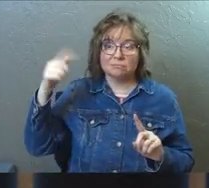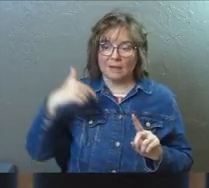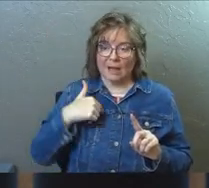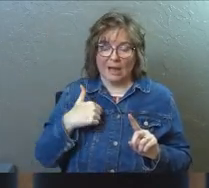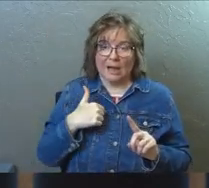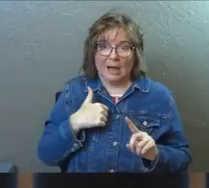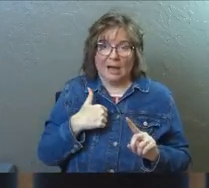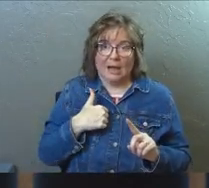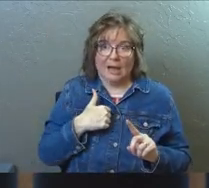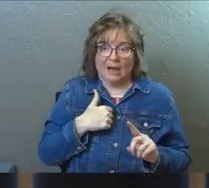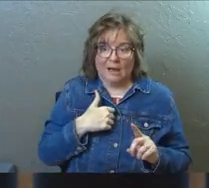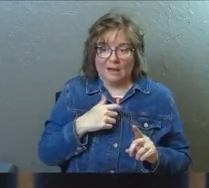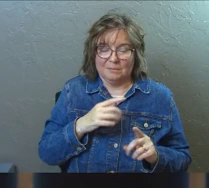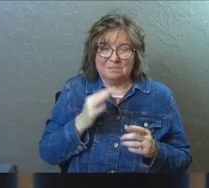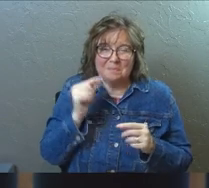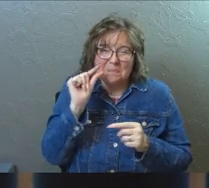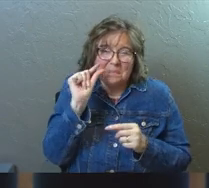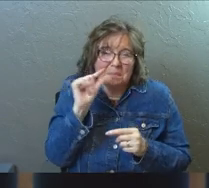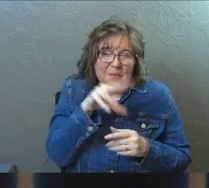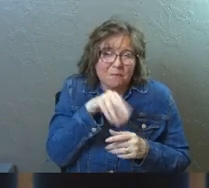I barely had anything to do with that.